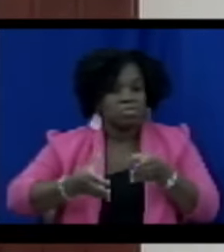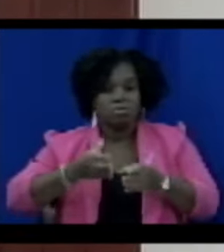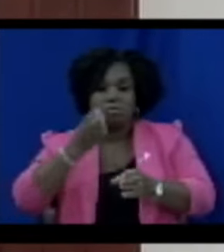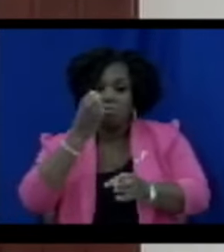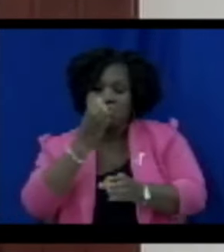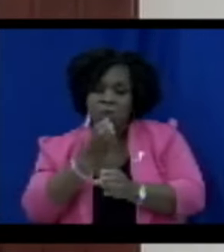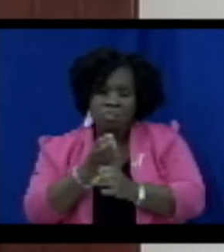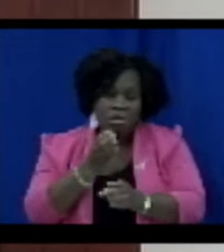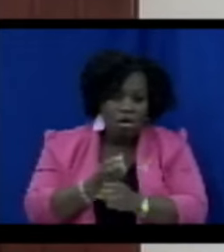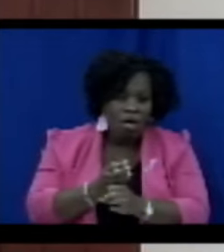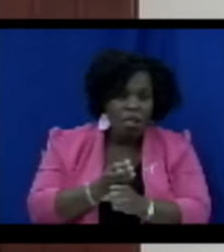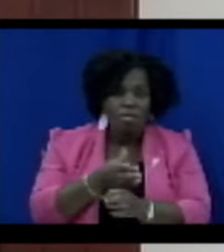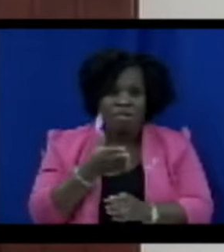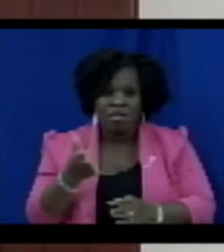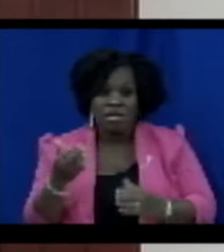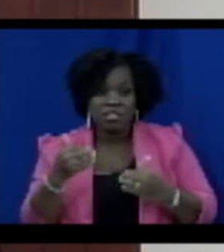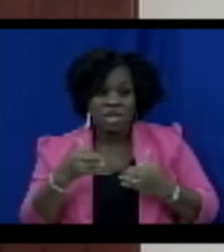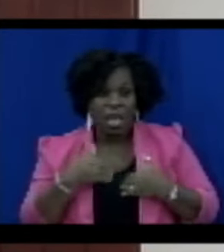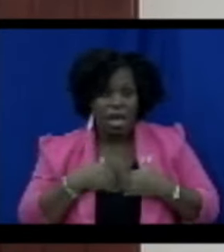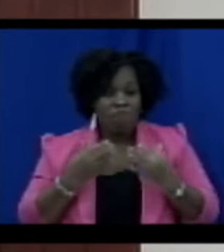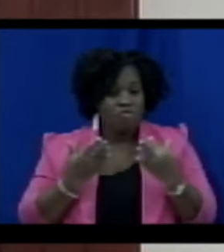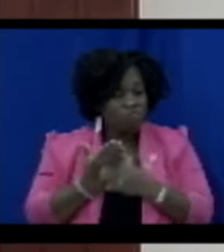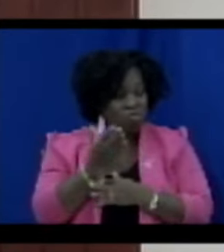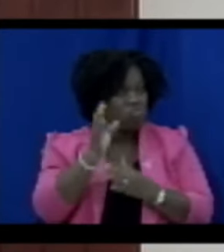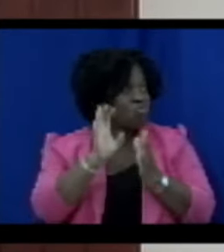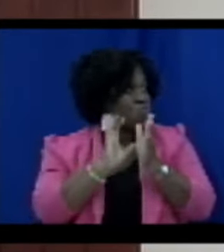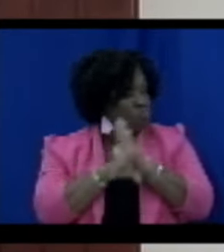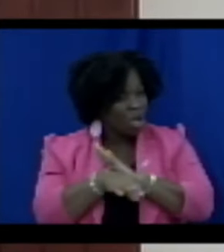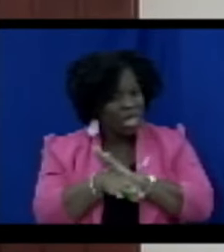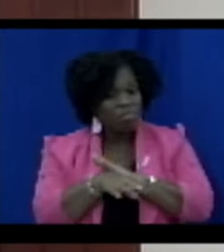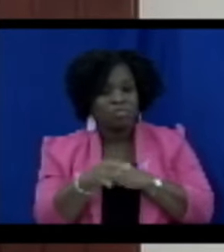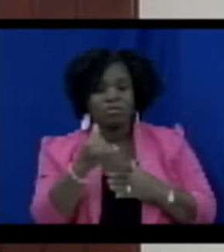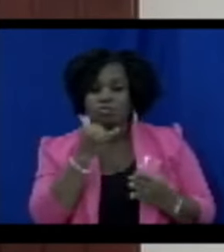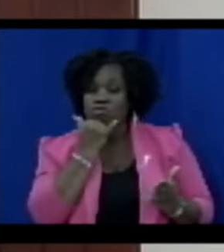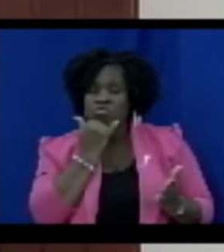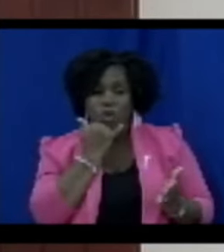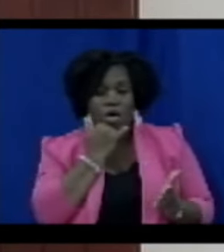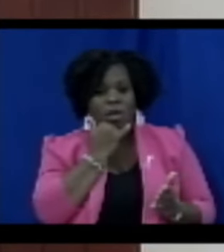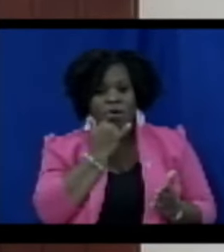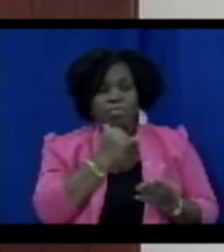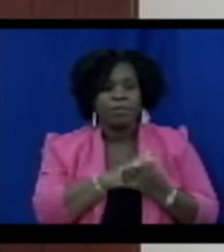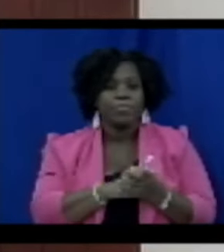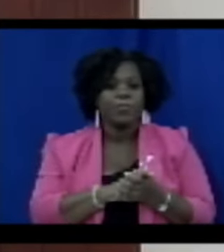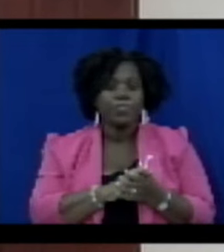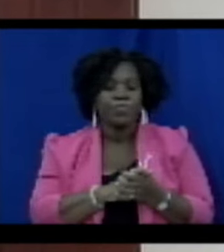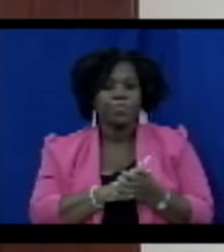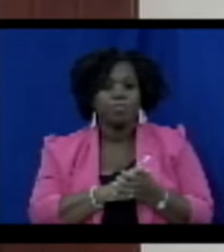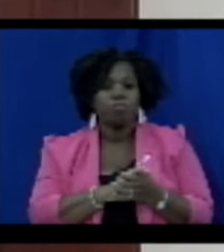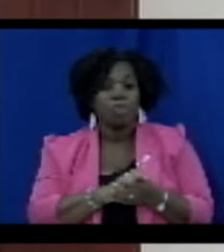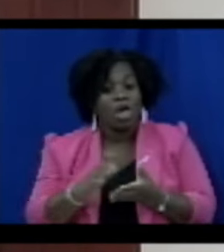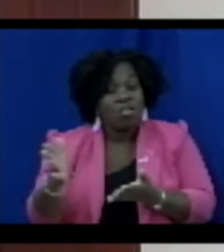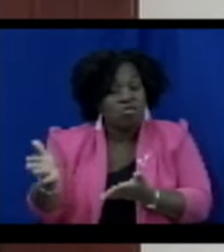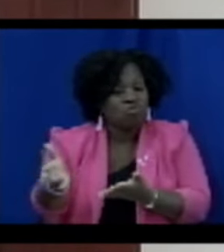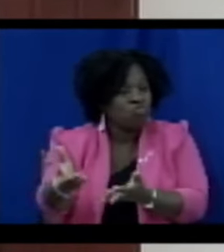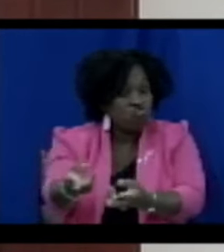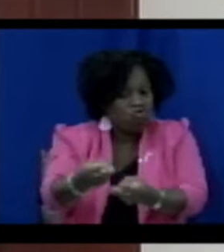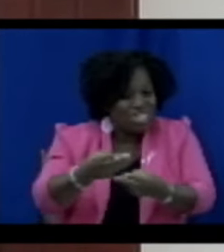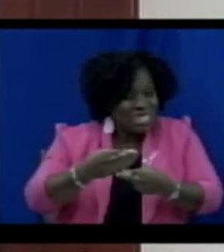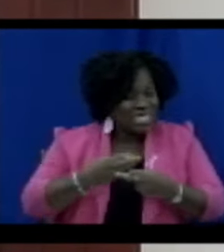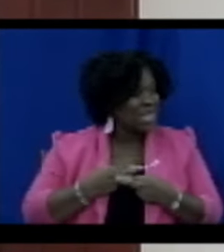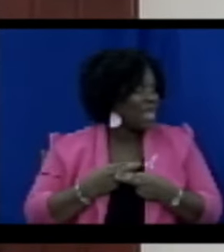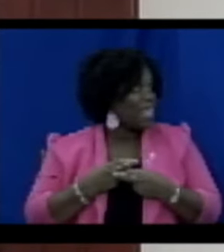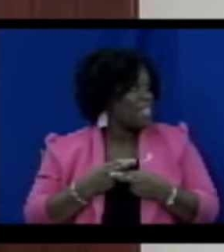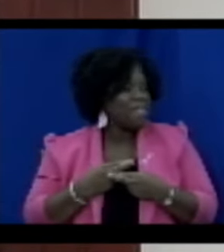in or in connection with the commission of an offense, that is a crime, derived, obtained, or realized